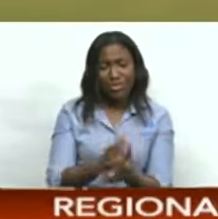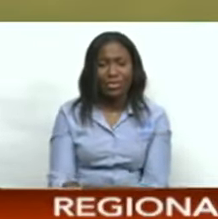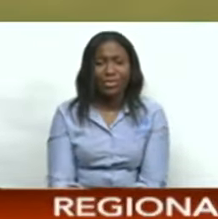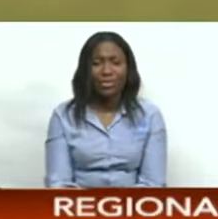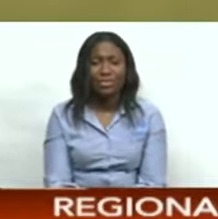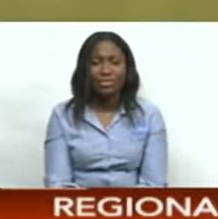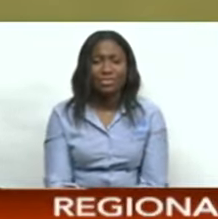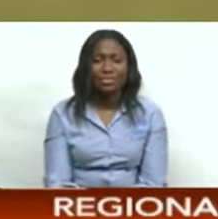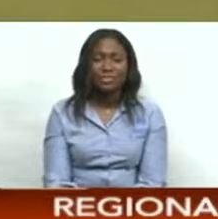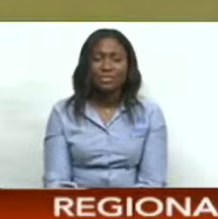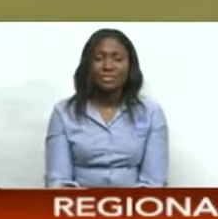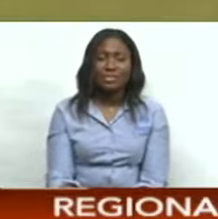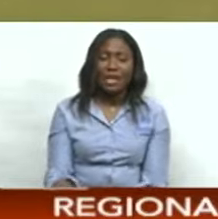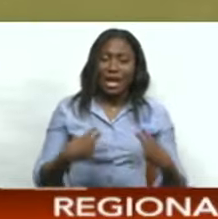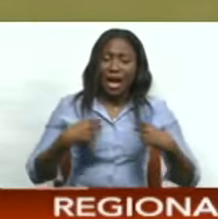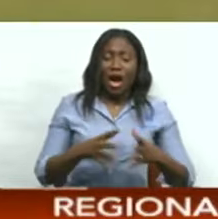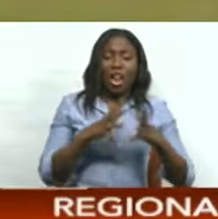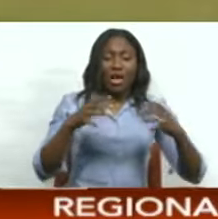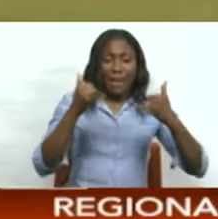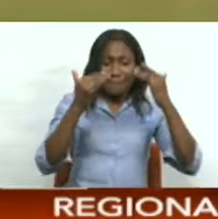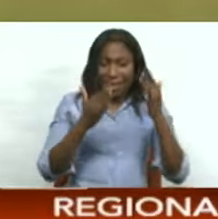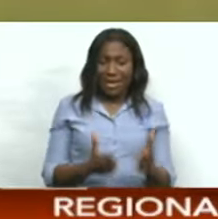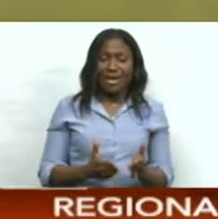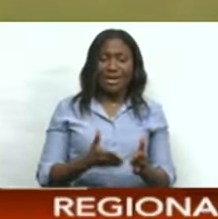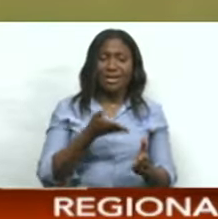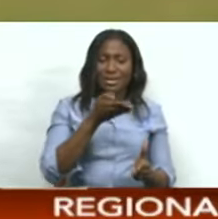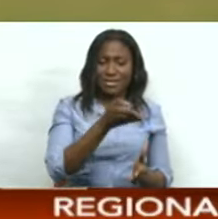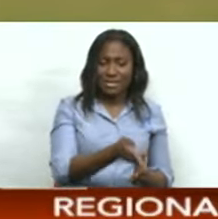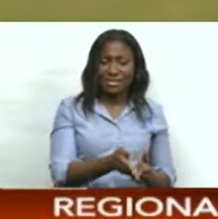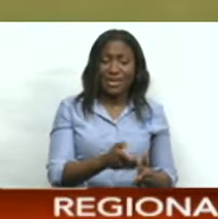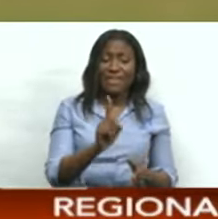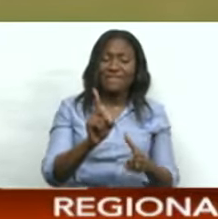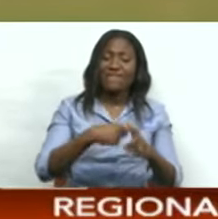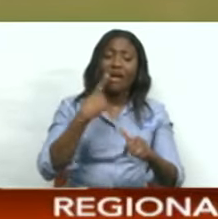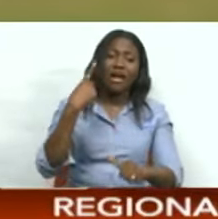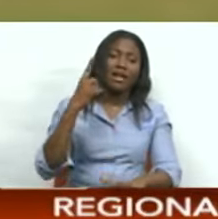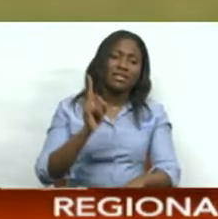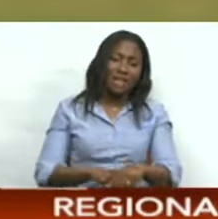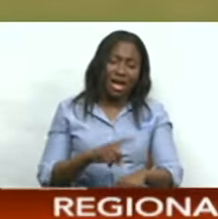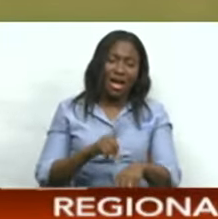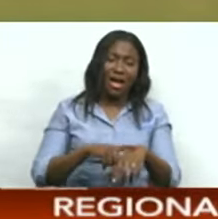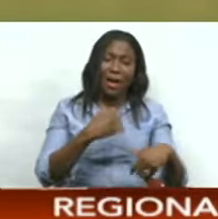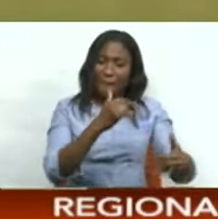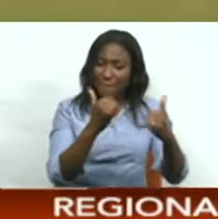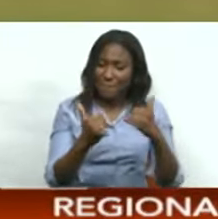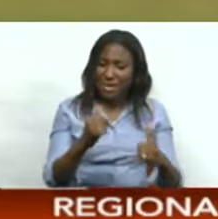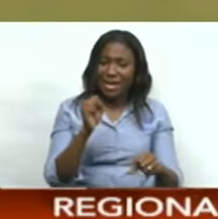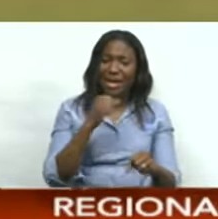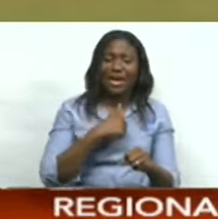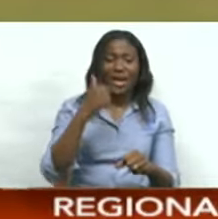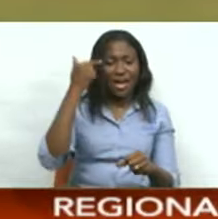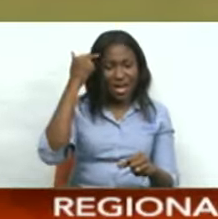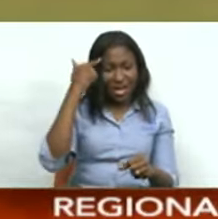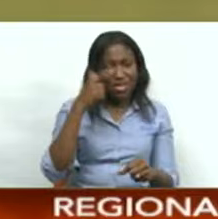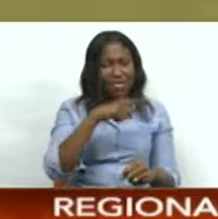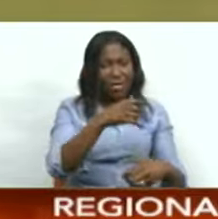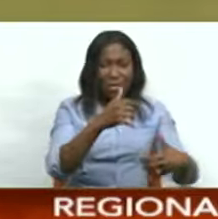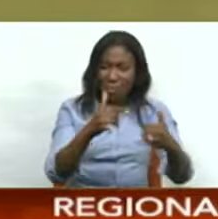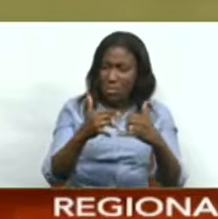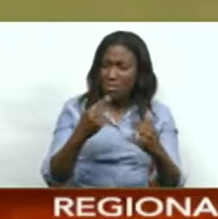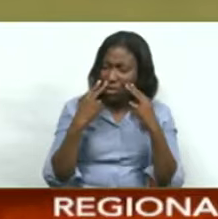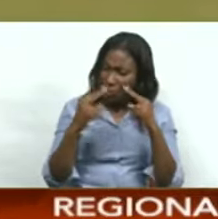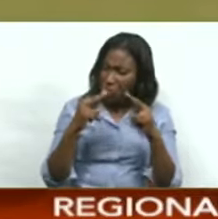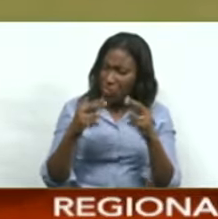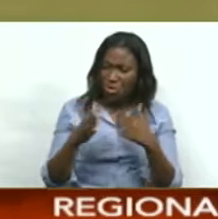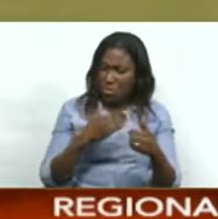We had a lot of players out there who played at this level for the very, very first time. And I thought that they acquitted themselves very well. We were